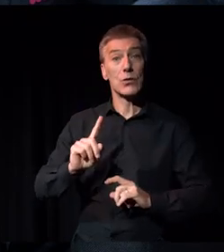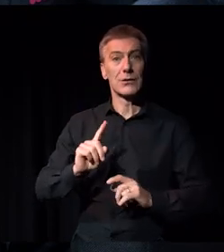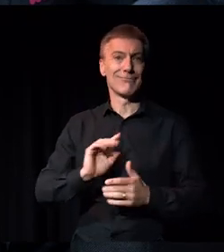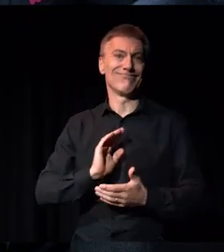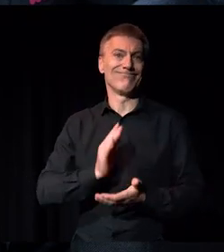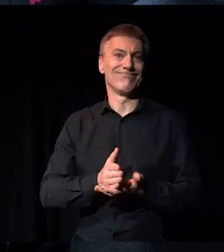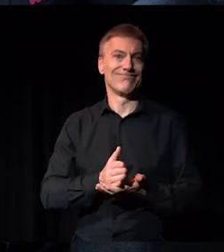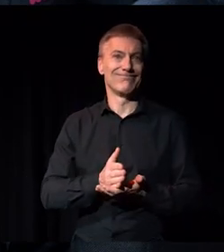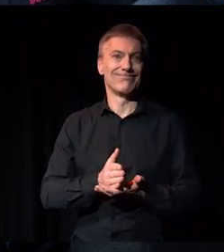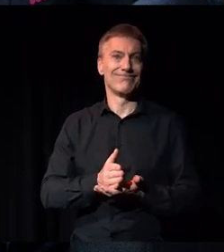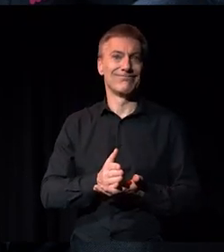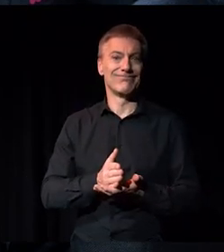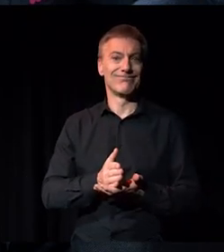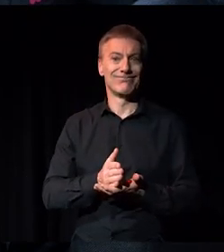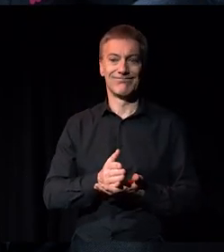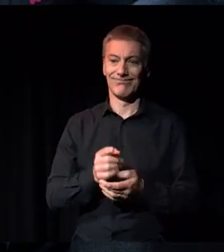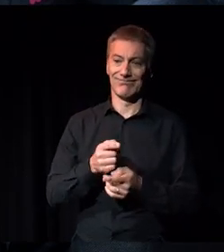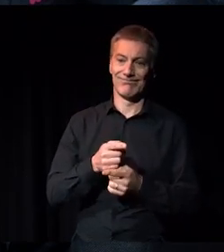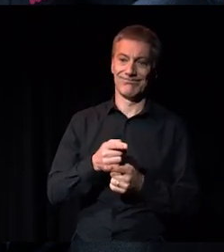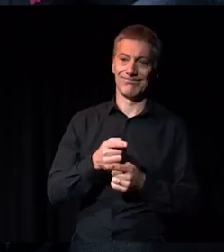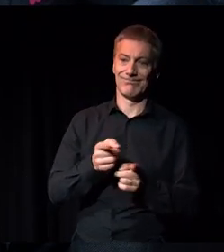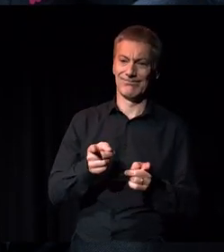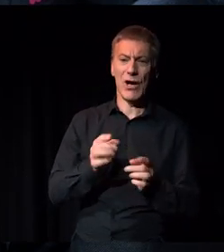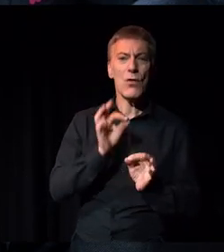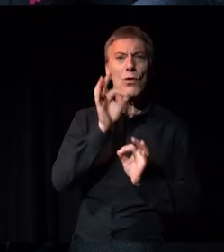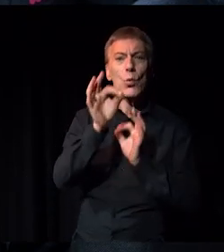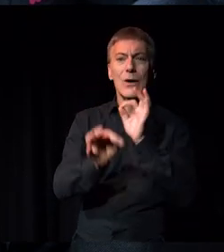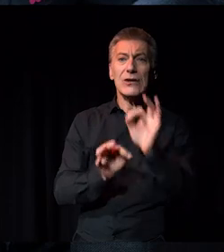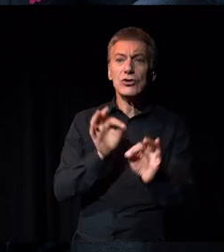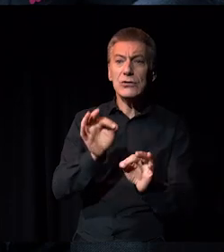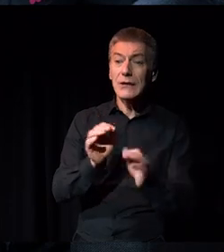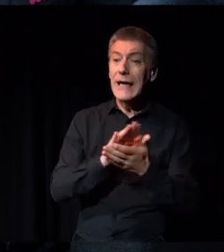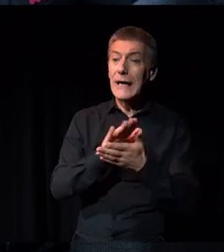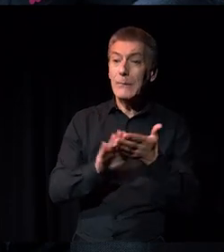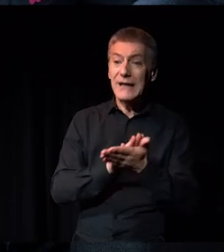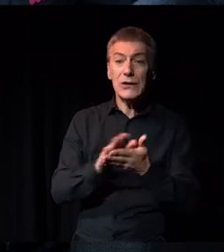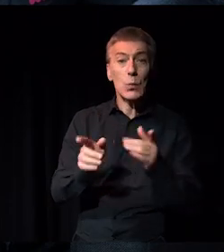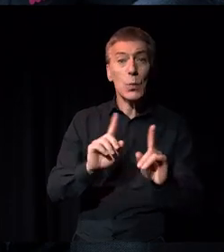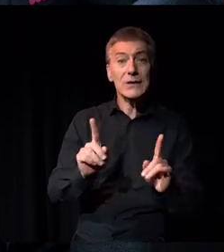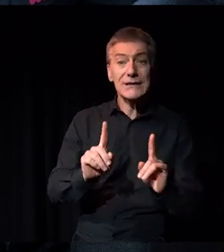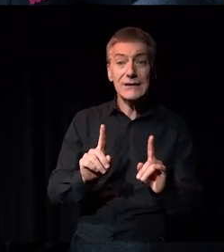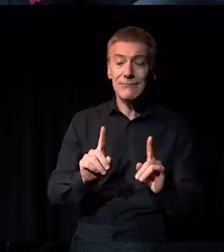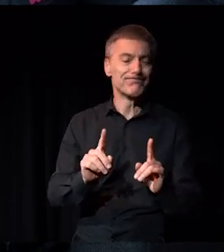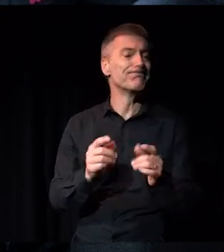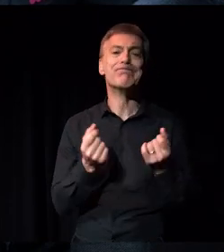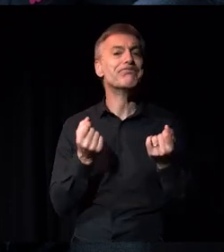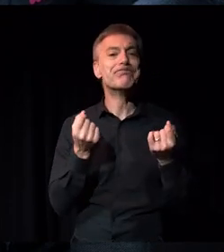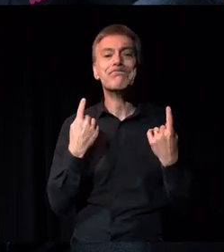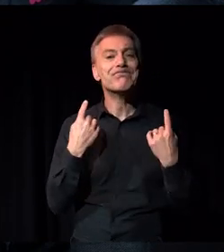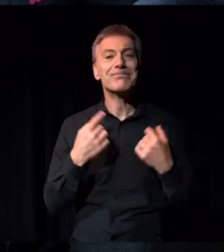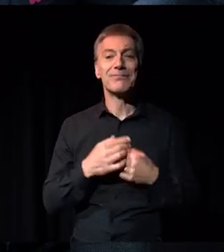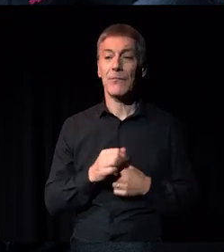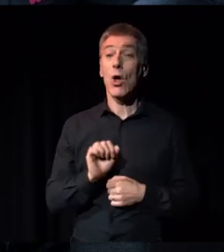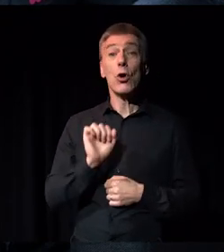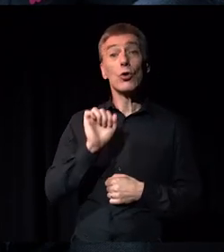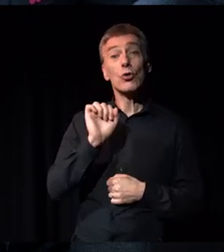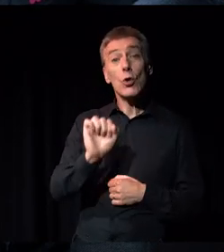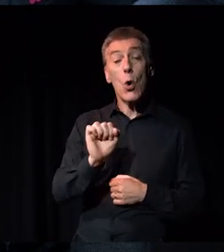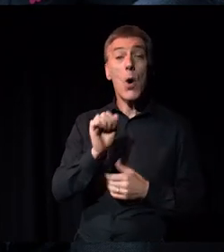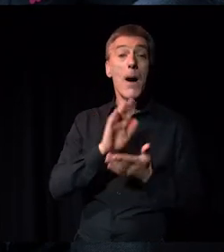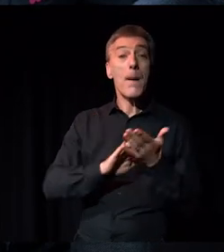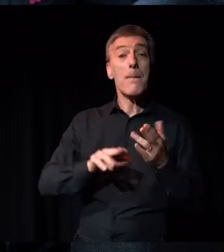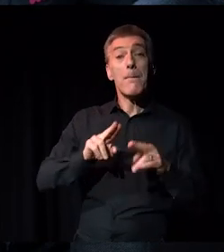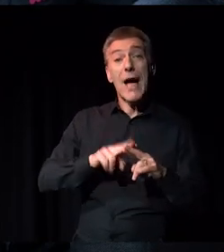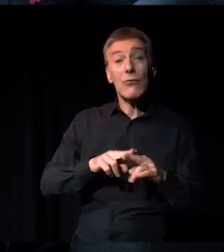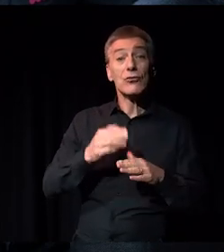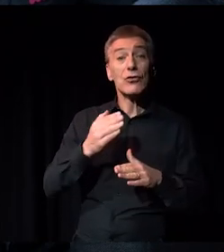actually that people didn't necessarily understand what these questions meant. So asking someone, you know, what was your parents' job when